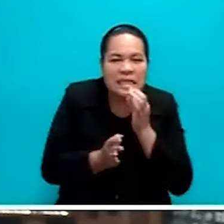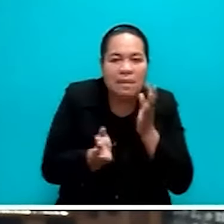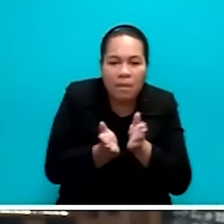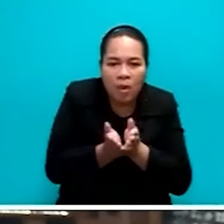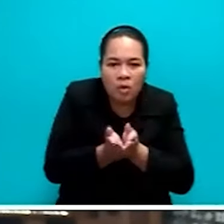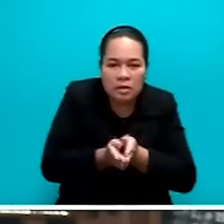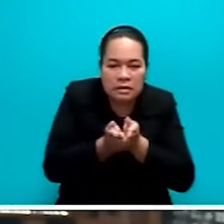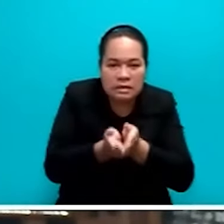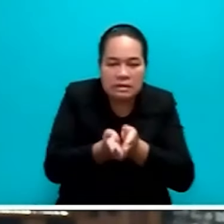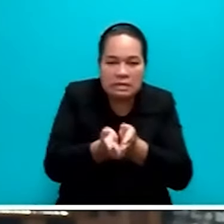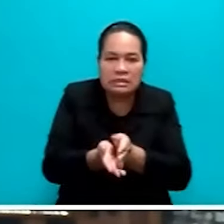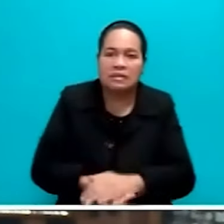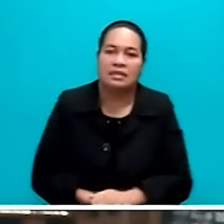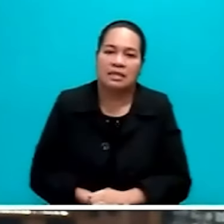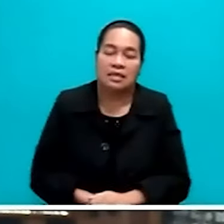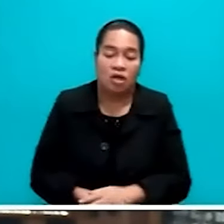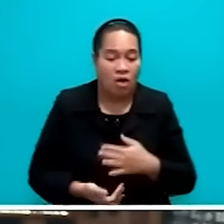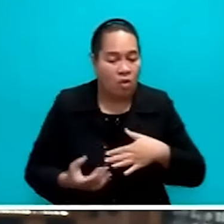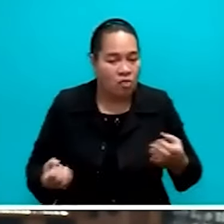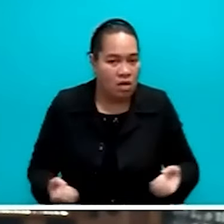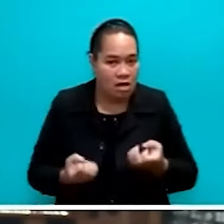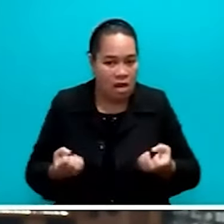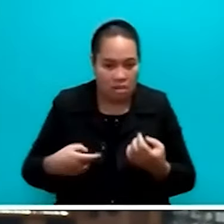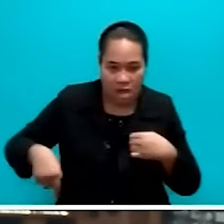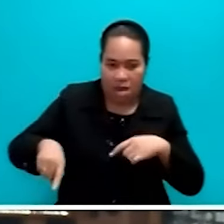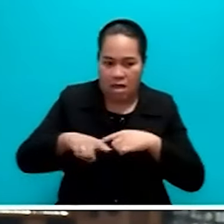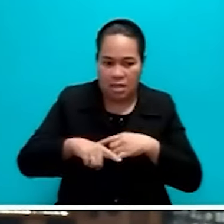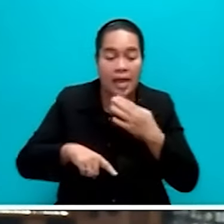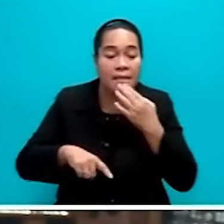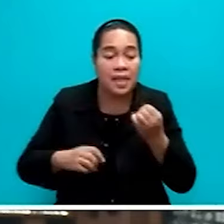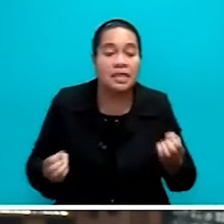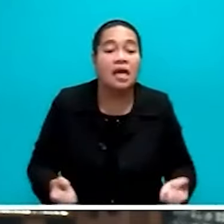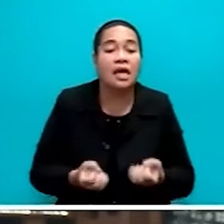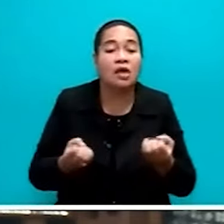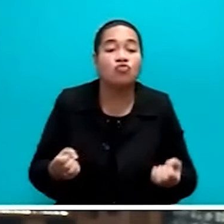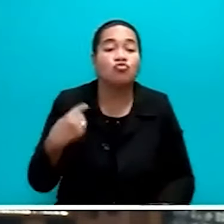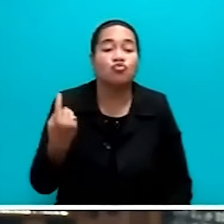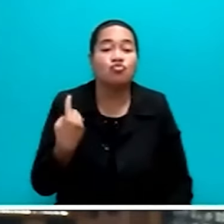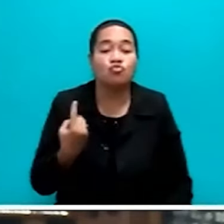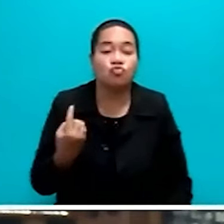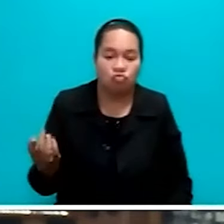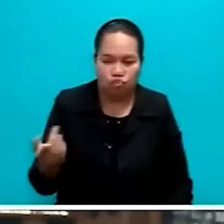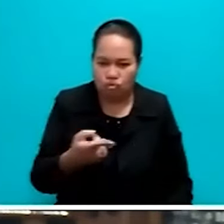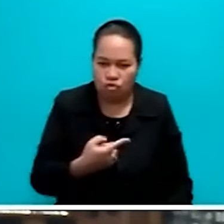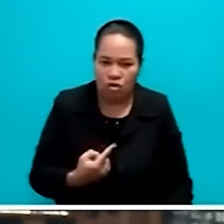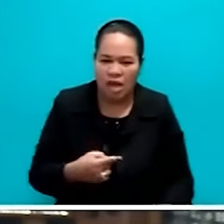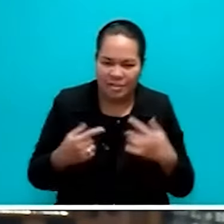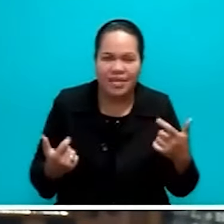I would like to encourage all of us. I would like encourage those who are coming through those difficult